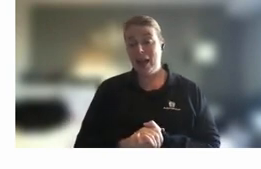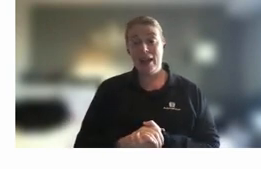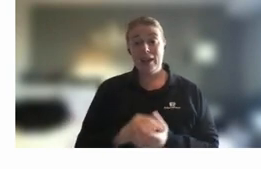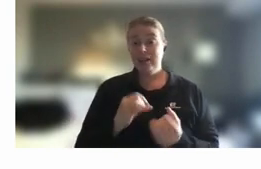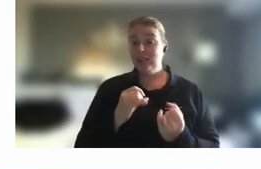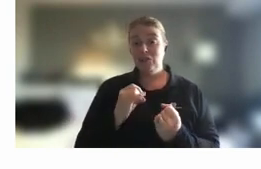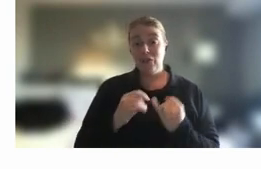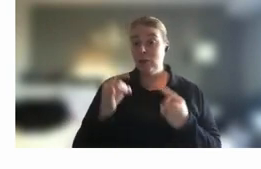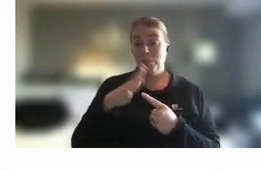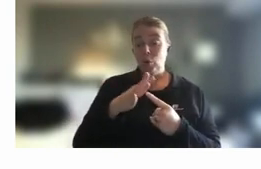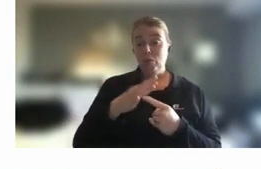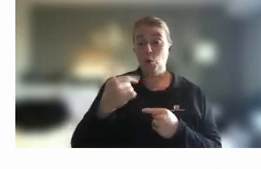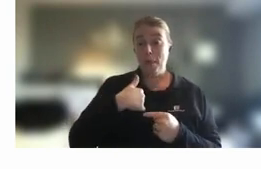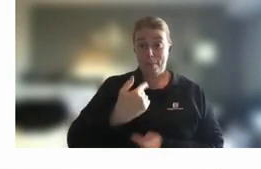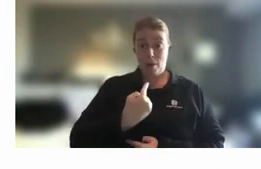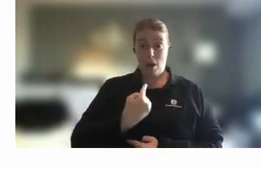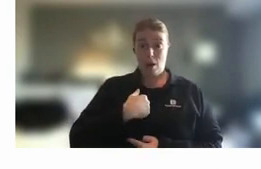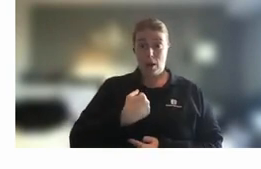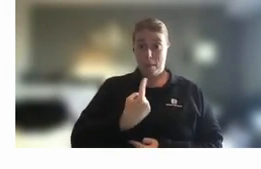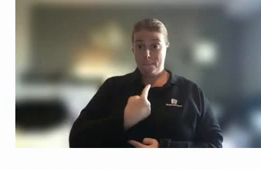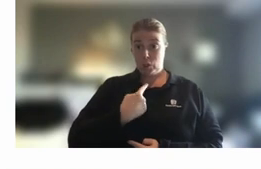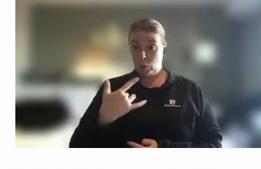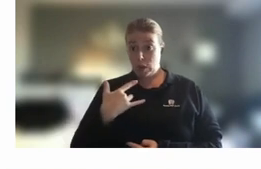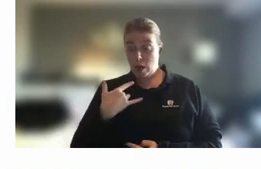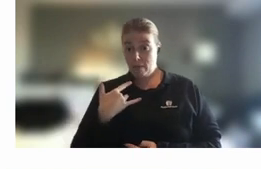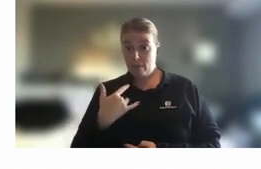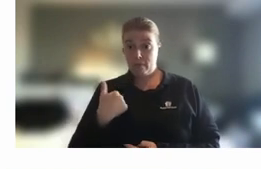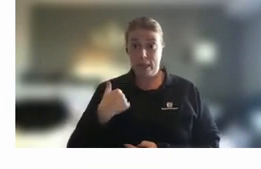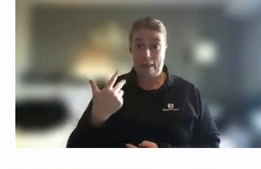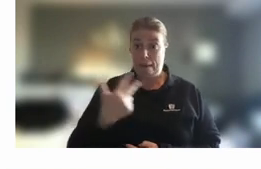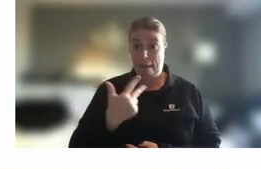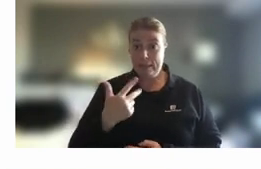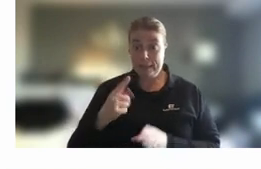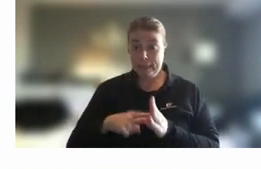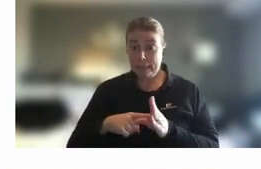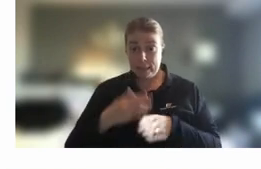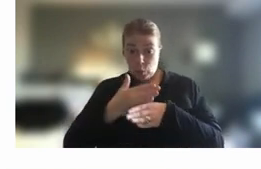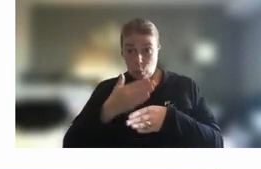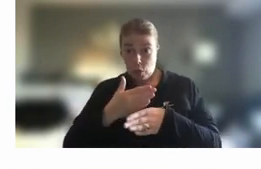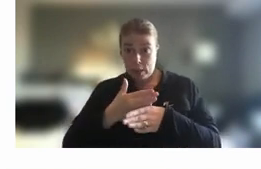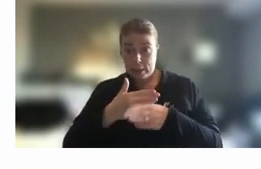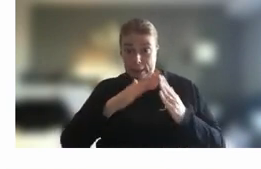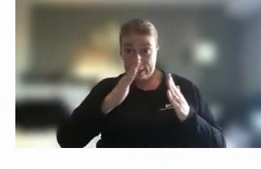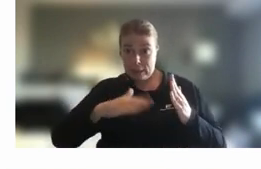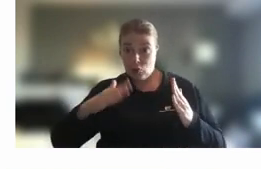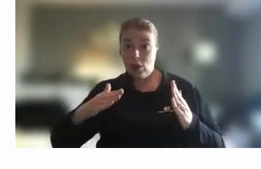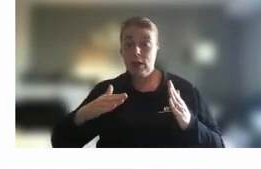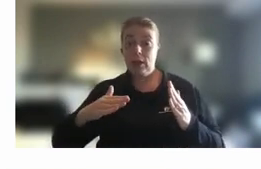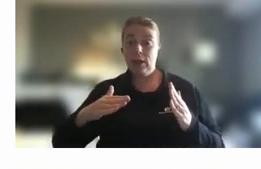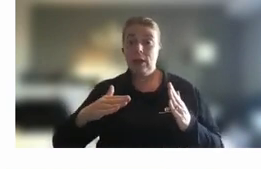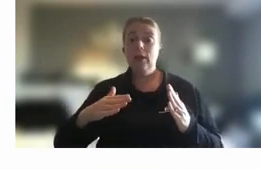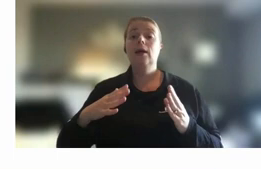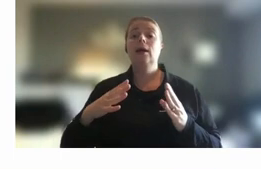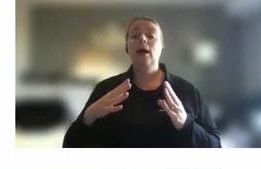in my private sector career I was spent about 18 years in industry and working in the private sector before I joined the APS nearly five years ago